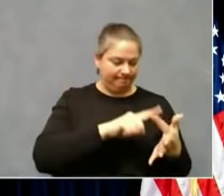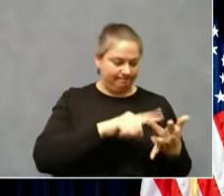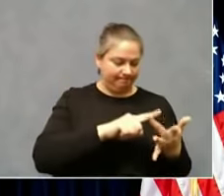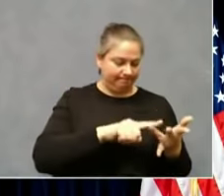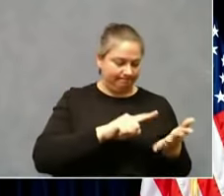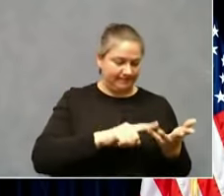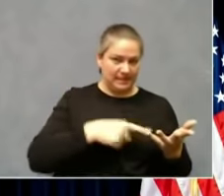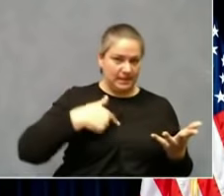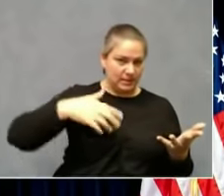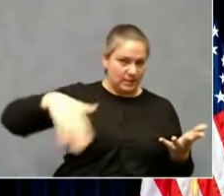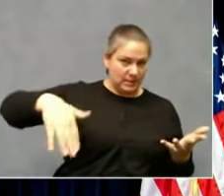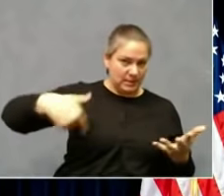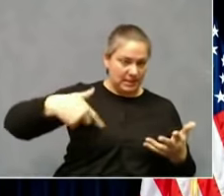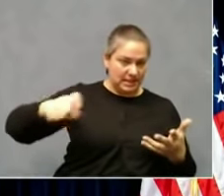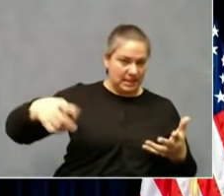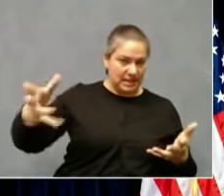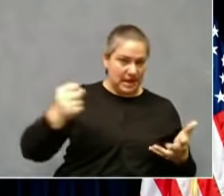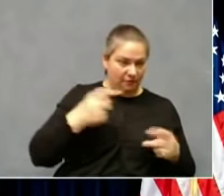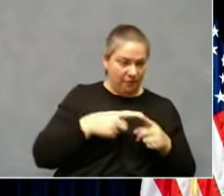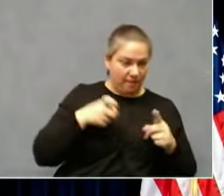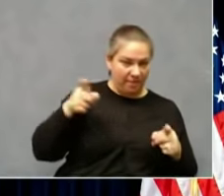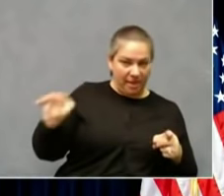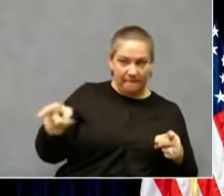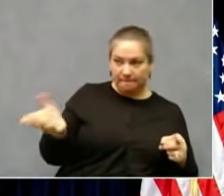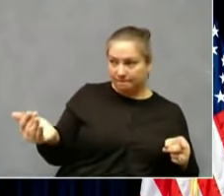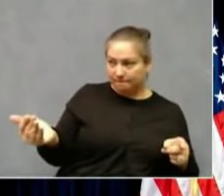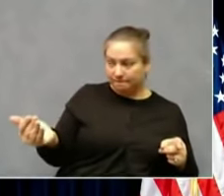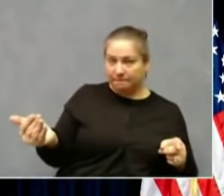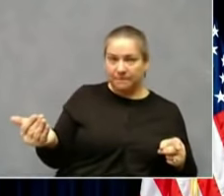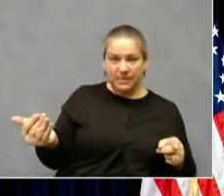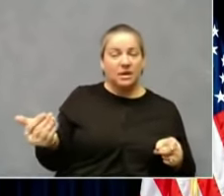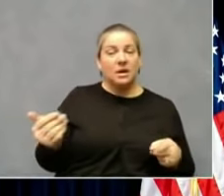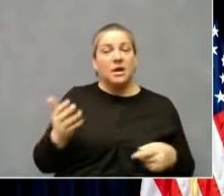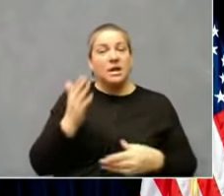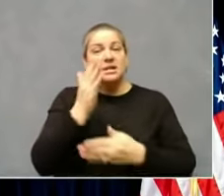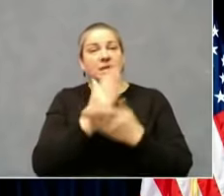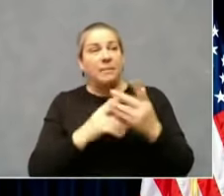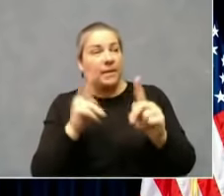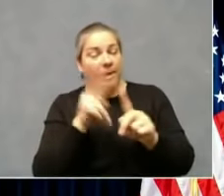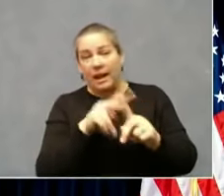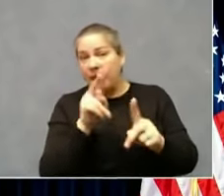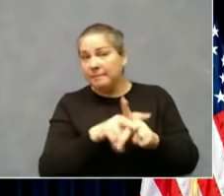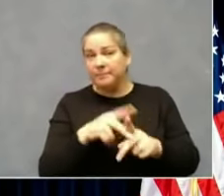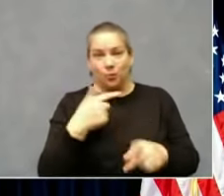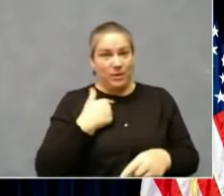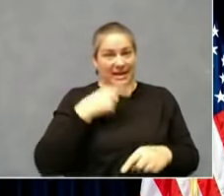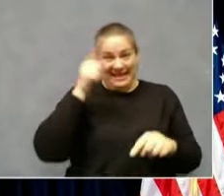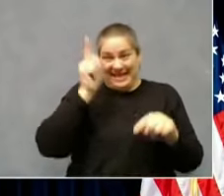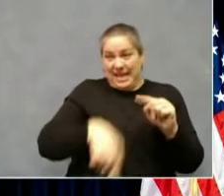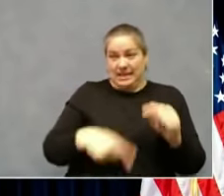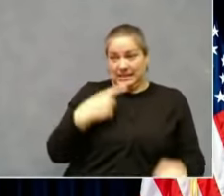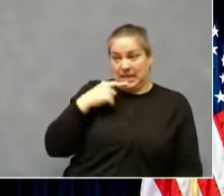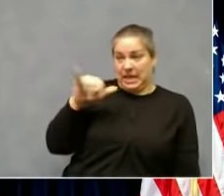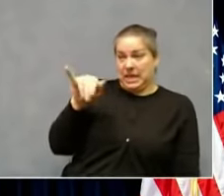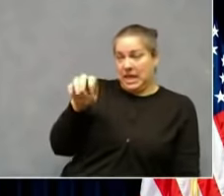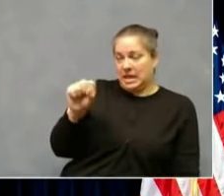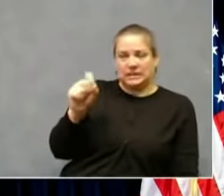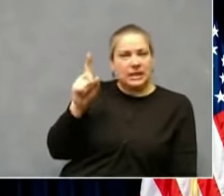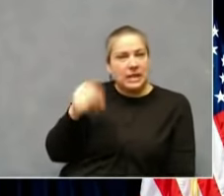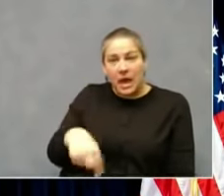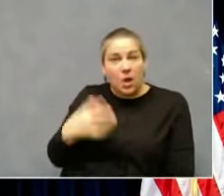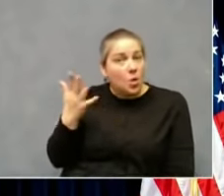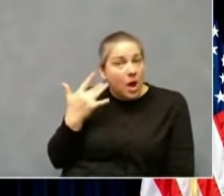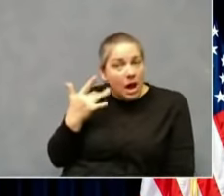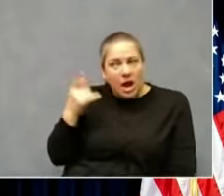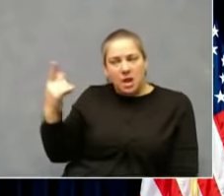get information back from other states. We have certain claims that we can't say yes to because the employer is challenging